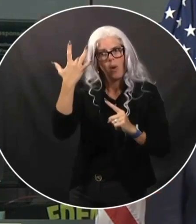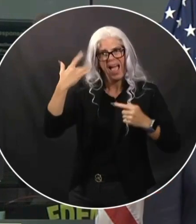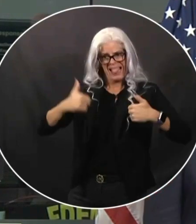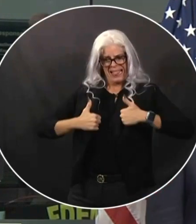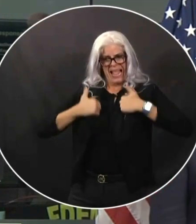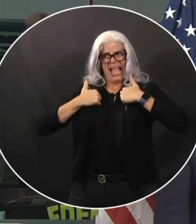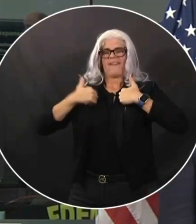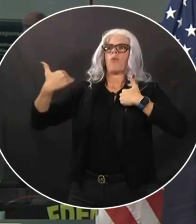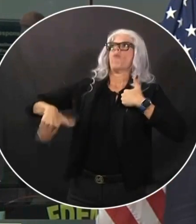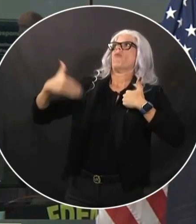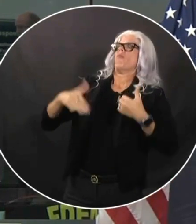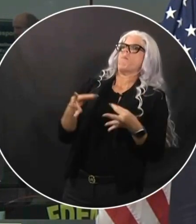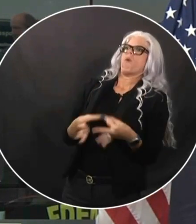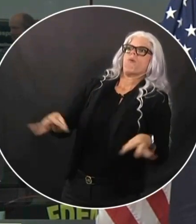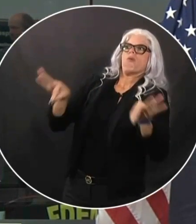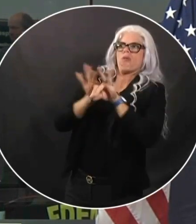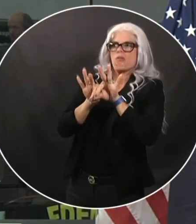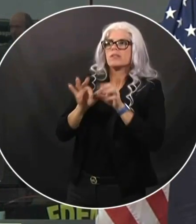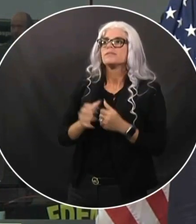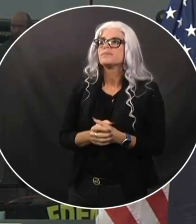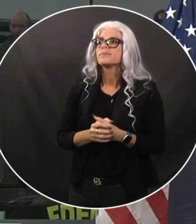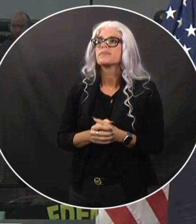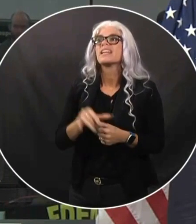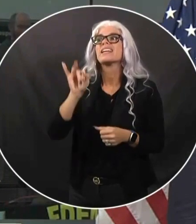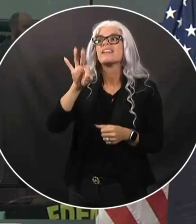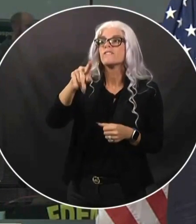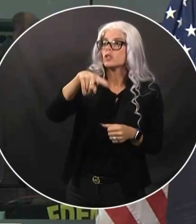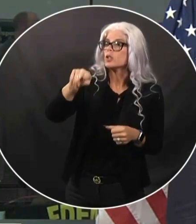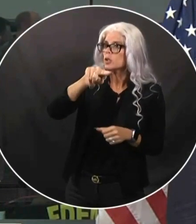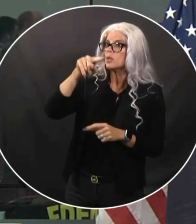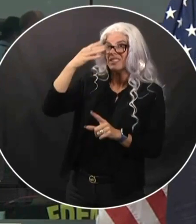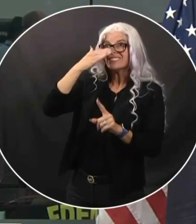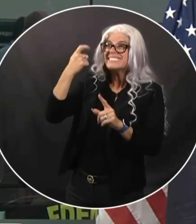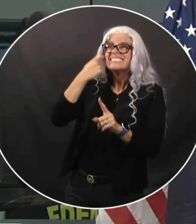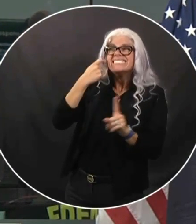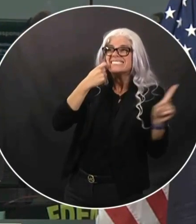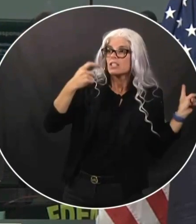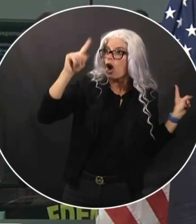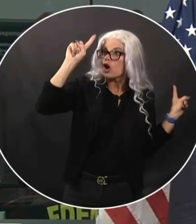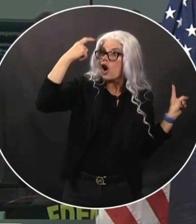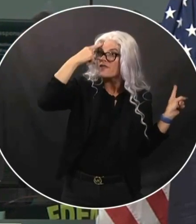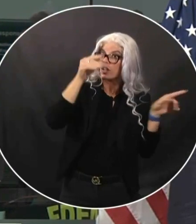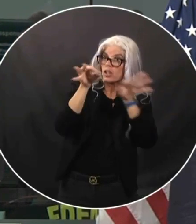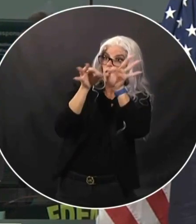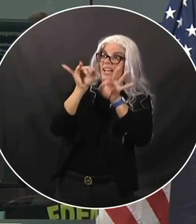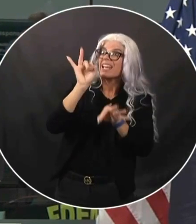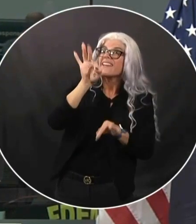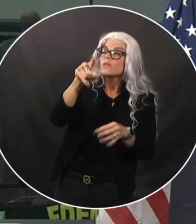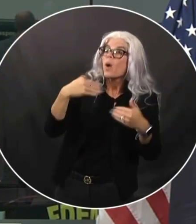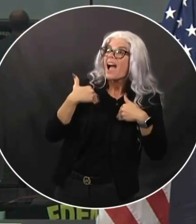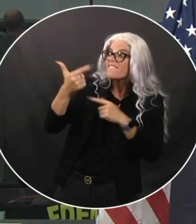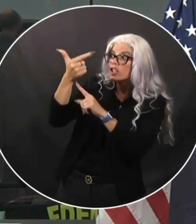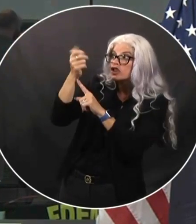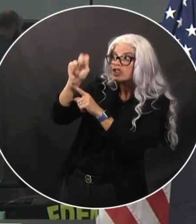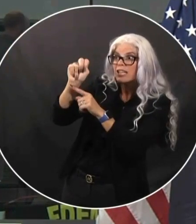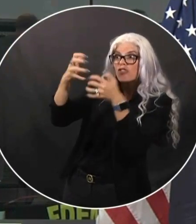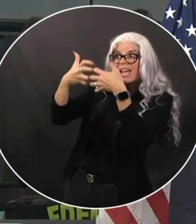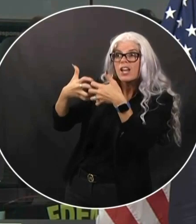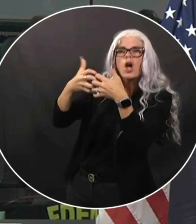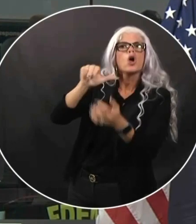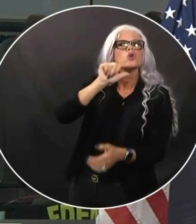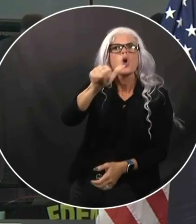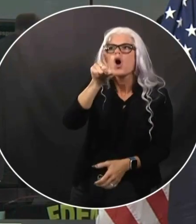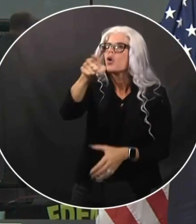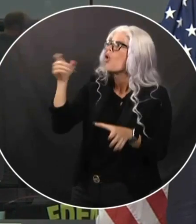If you are going to use a generator, as the governor mentioned, please do not operate it indoors. Do not operate it in your garage, and